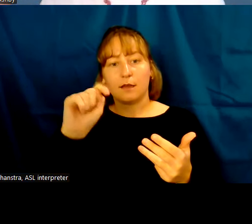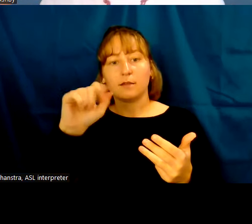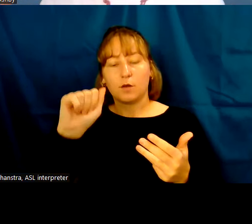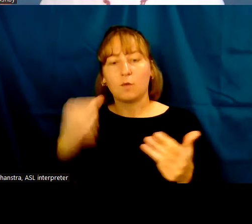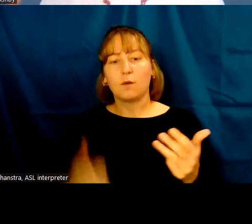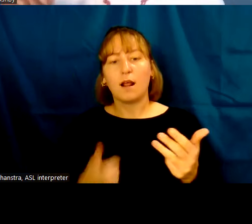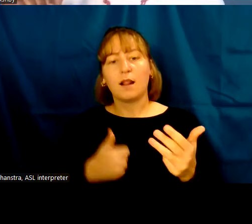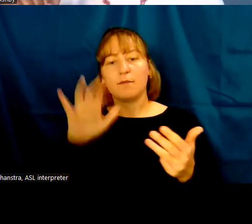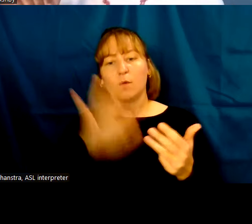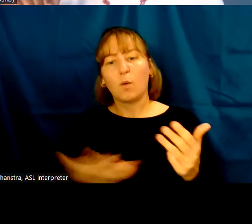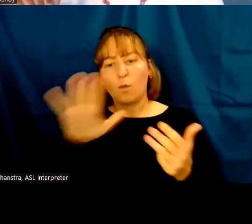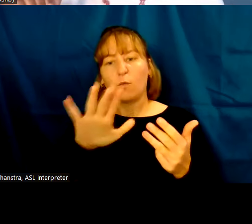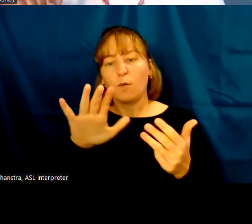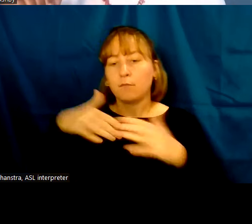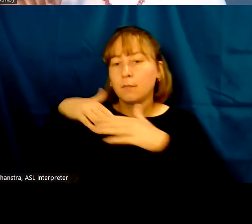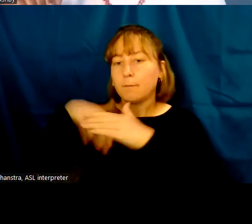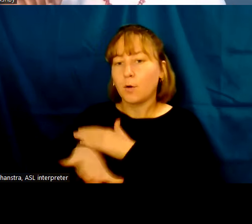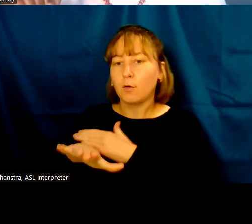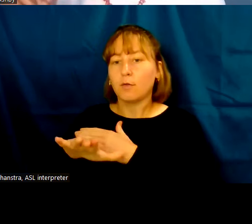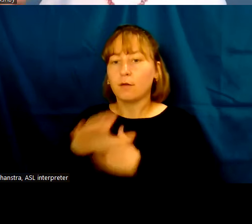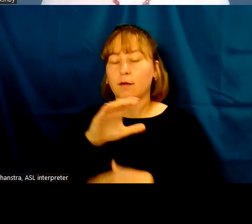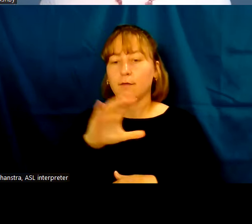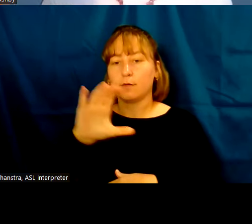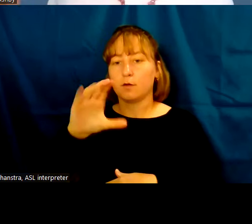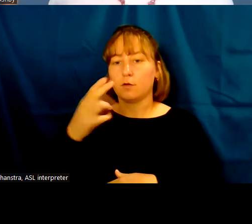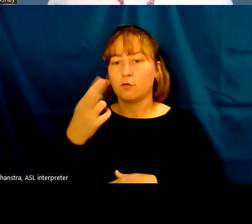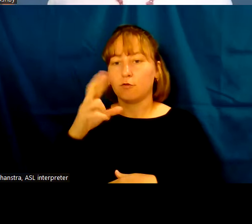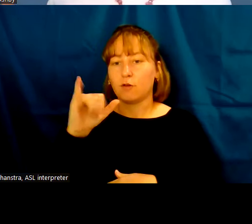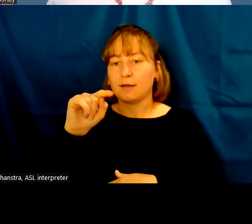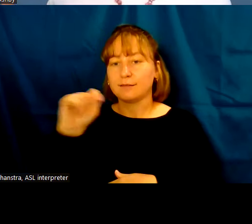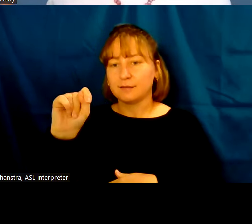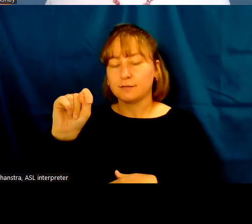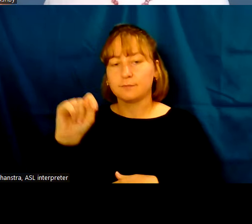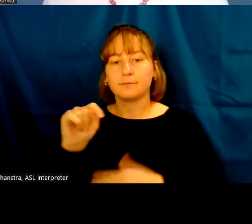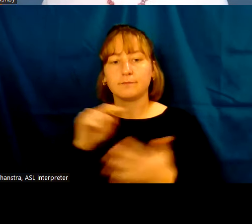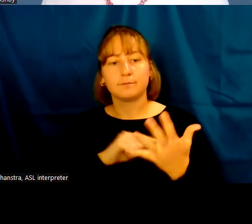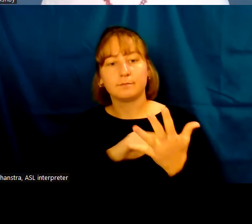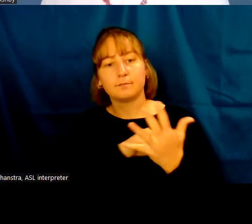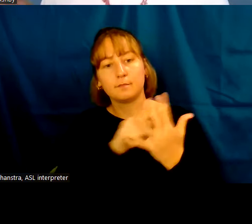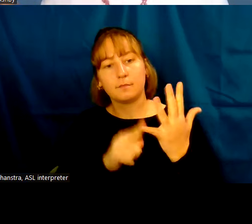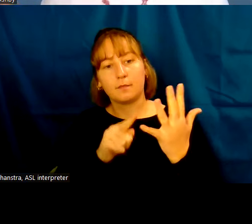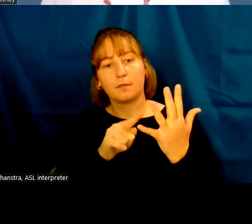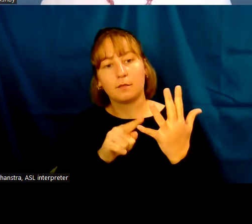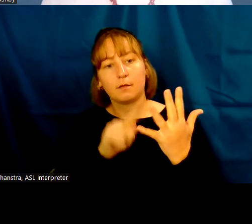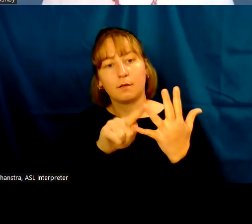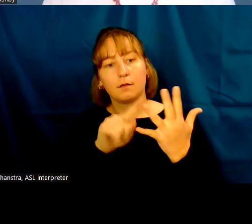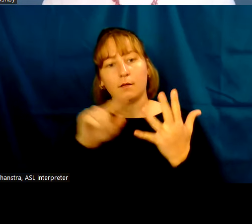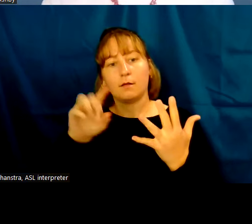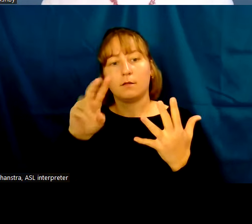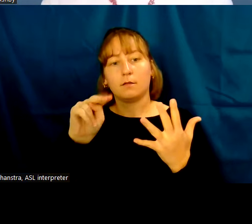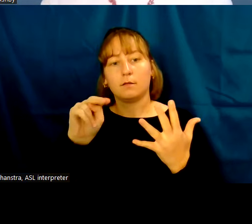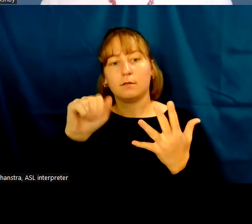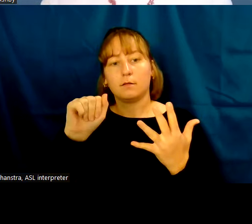time of the birth of Christ, who's then followed by Noidamak and Amani